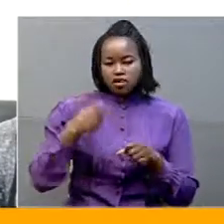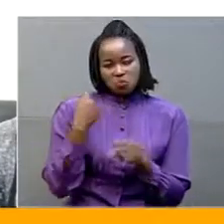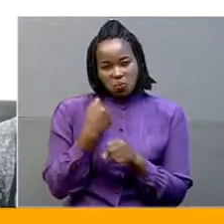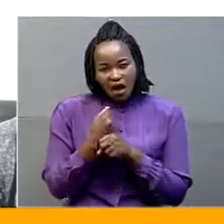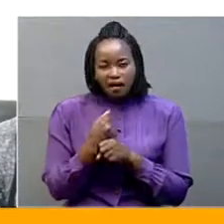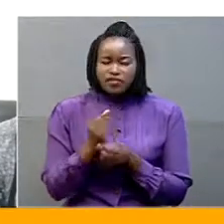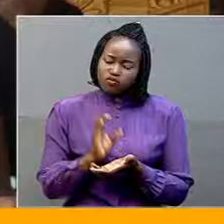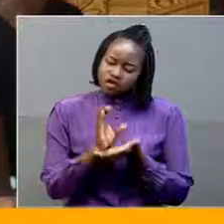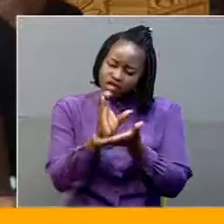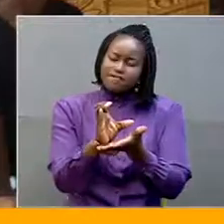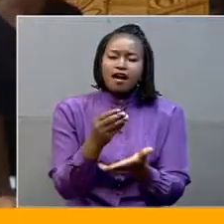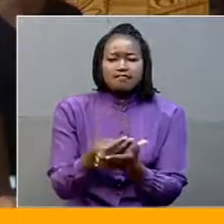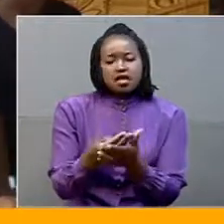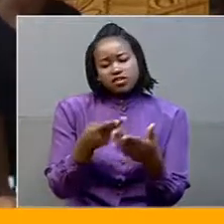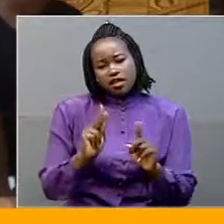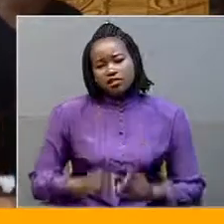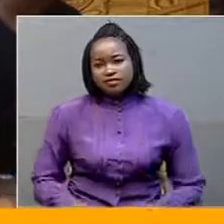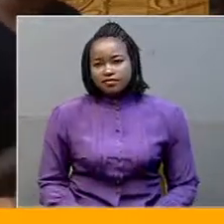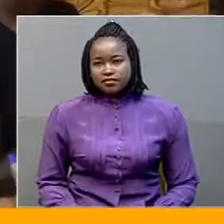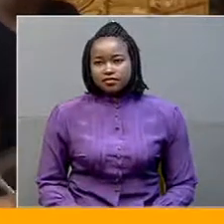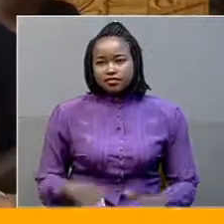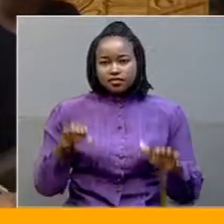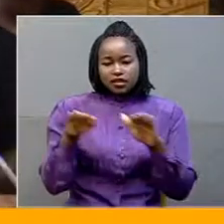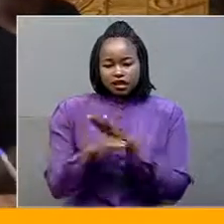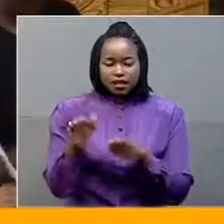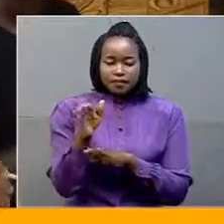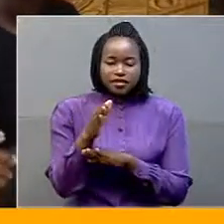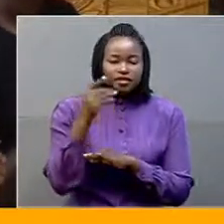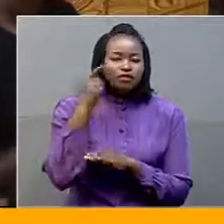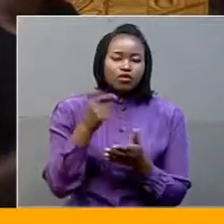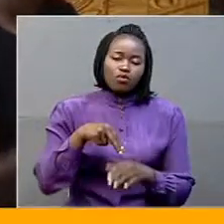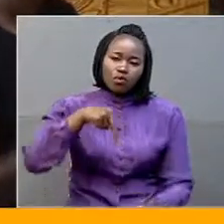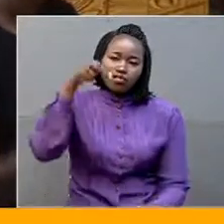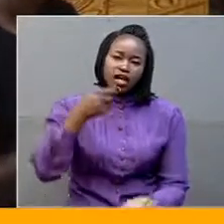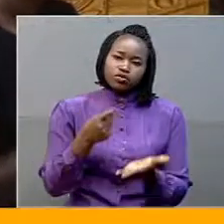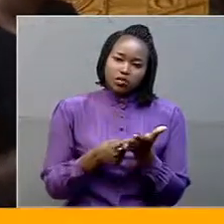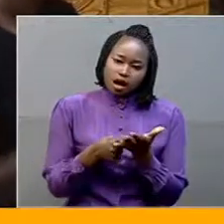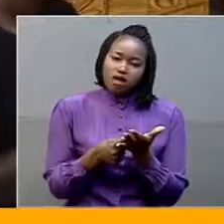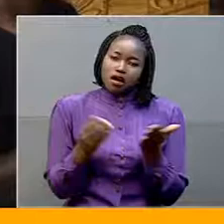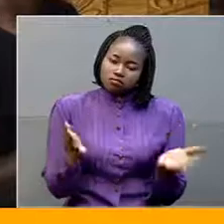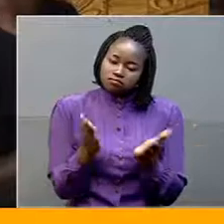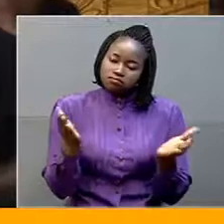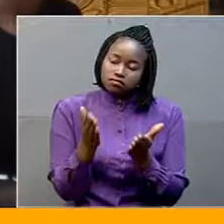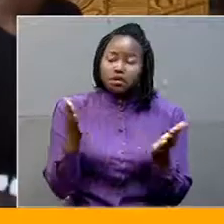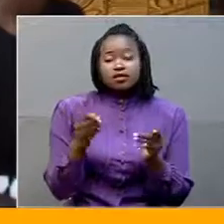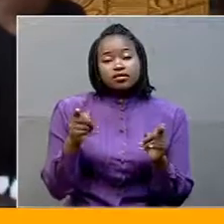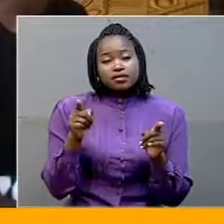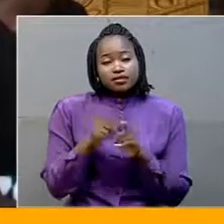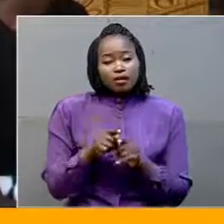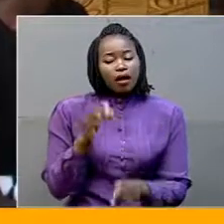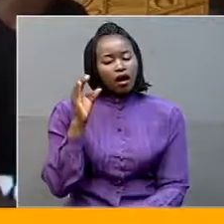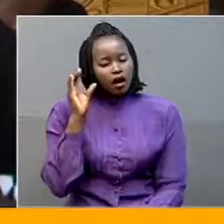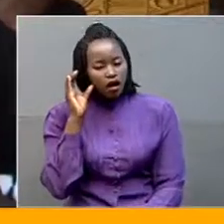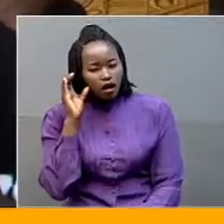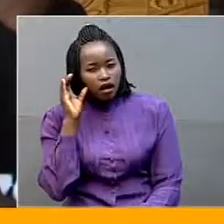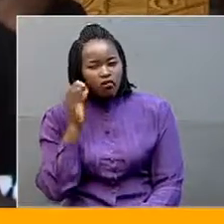up capital for them. State Minister for Northern Uganda Rehabilitation, Grace Freedom Kujuin, gave an ear to the plight